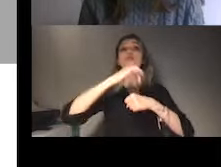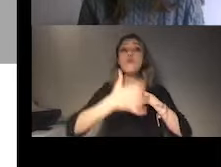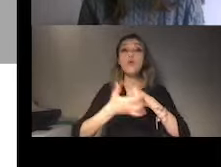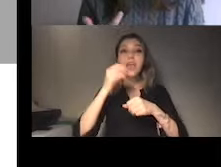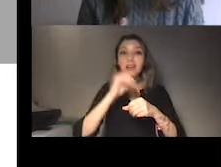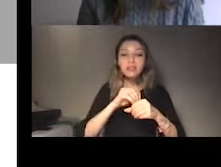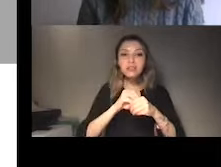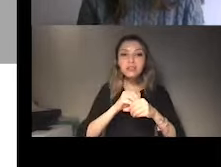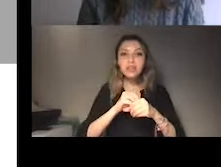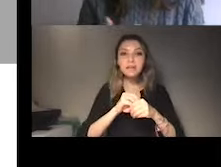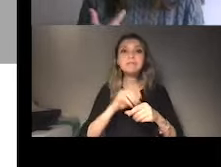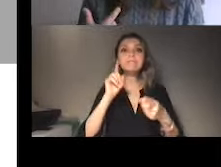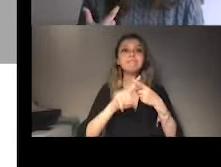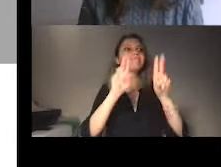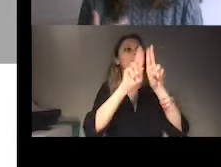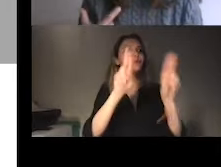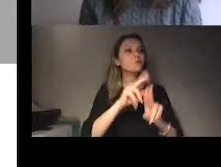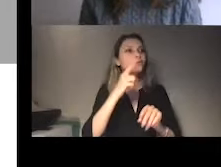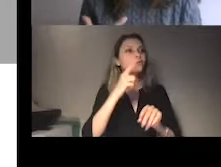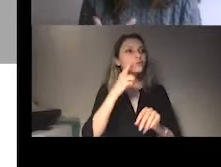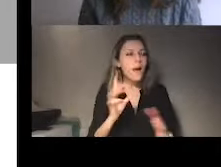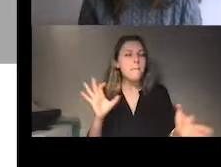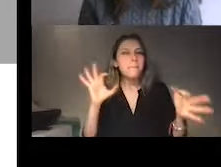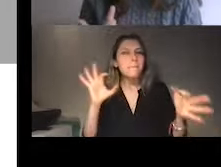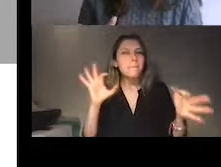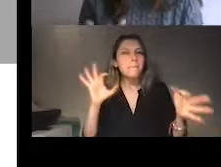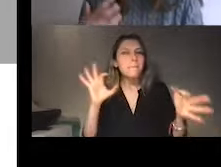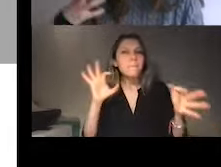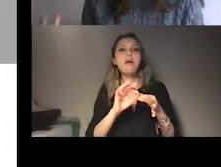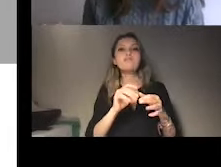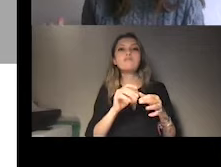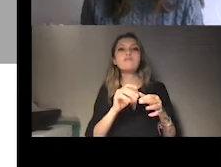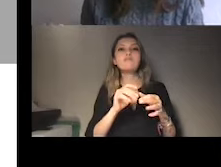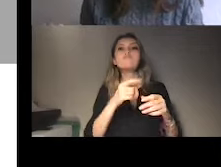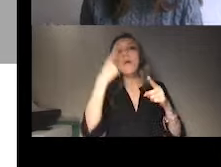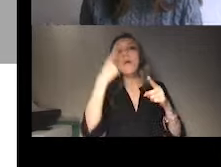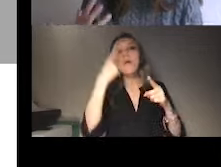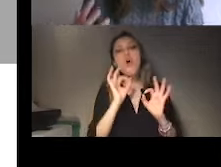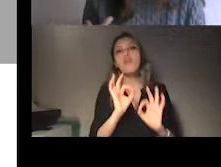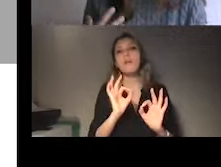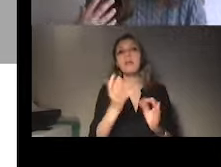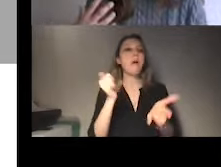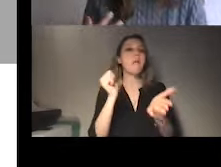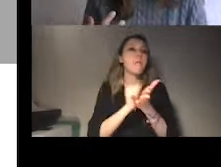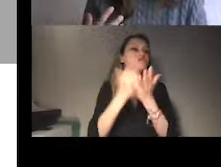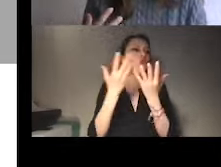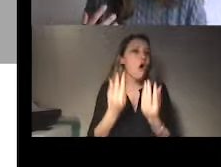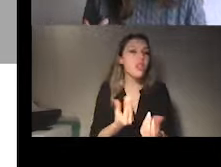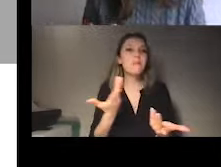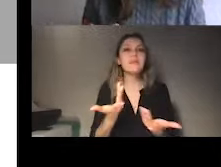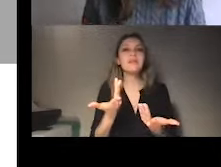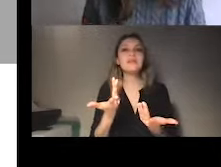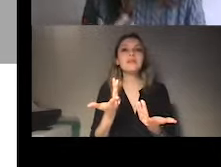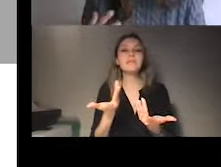In that independence for those of them have